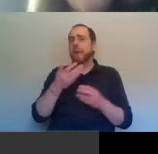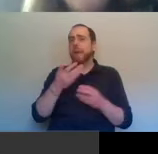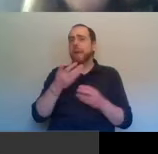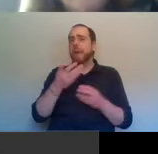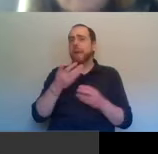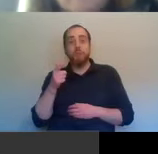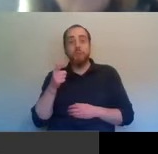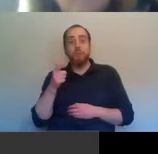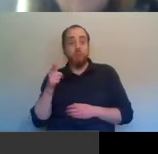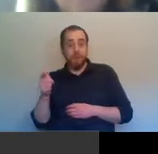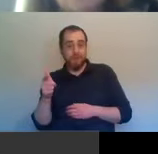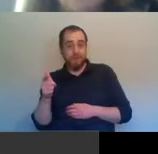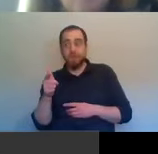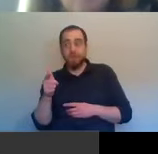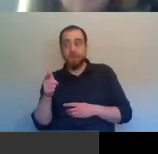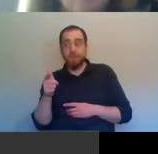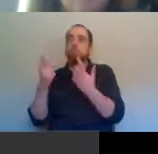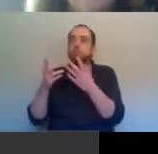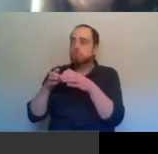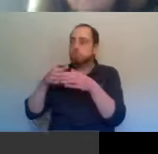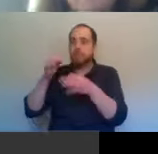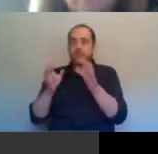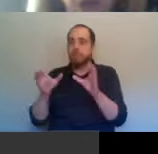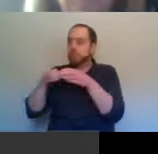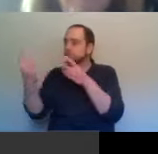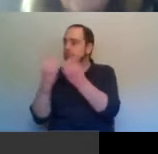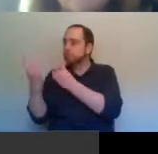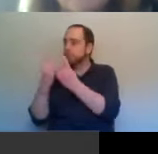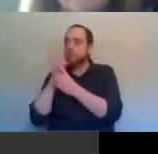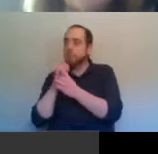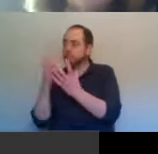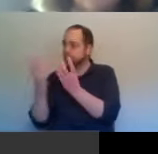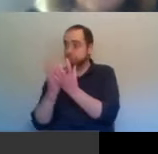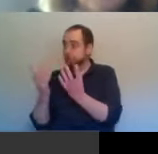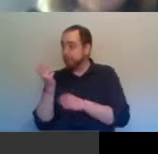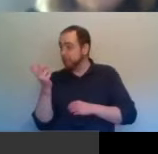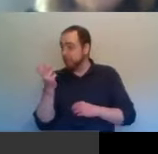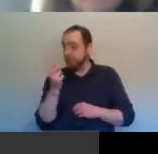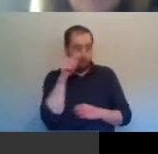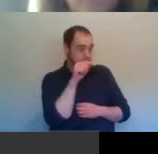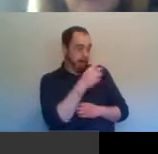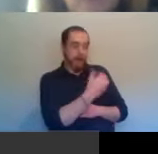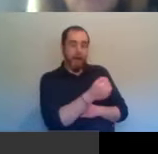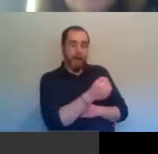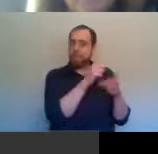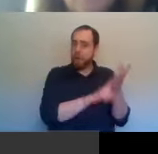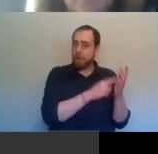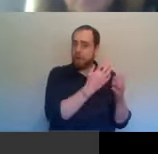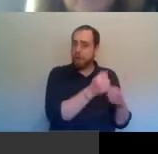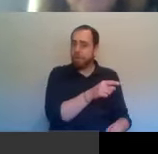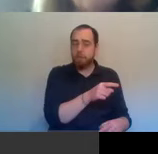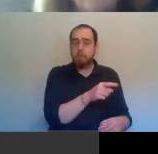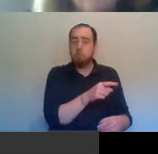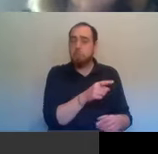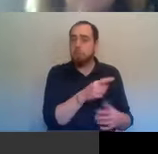women. Except that when it came to making compromises, going into, taking the oath of allegiance, going into